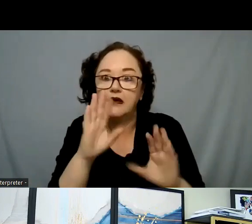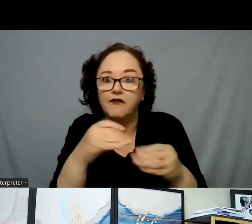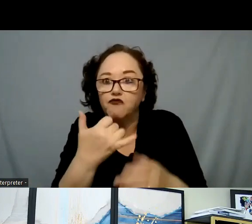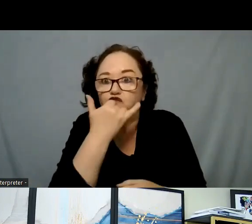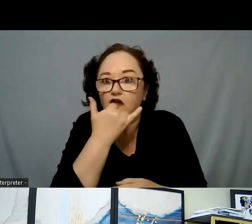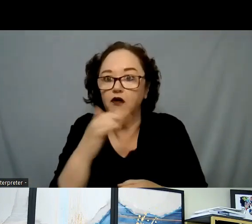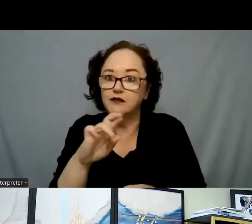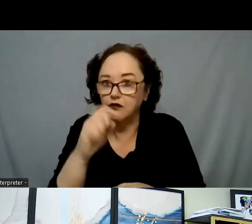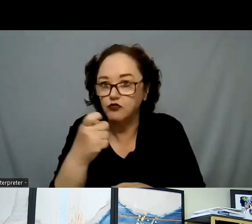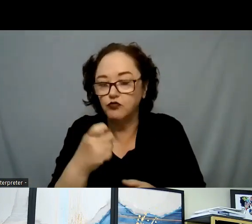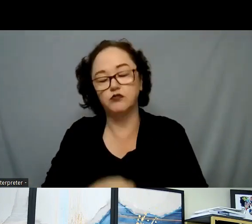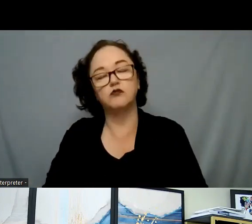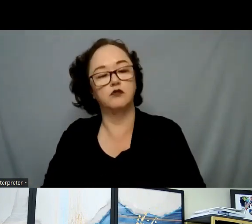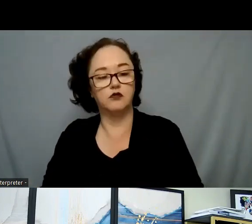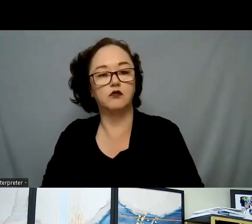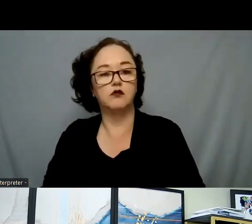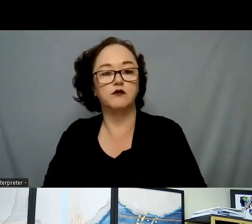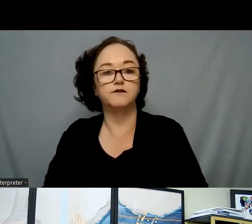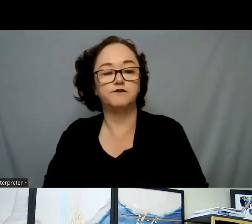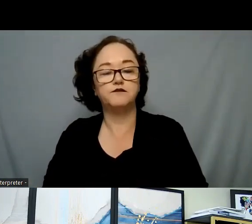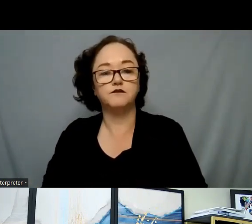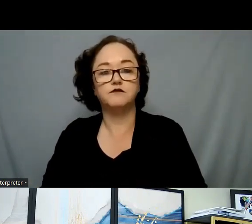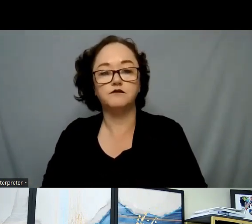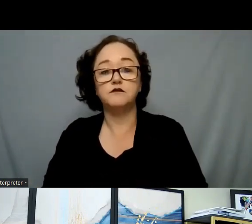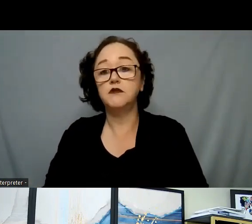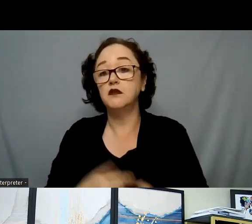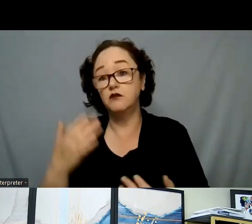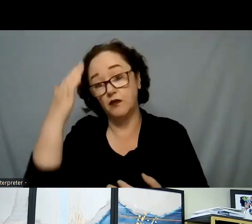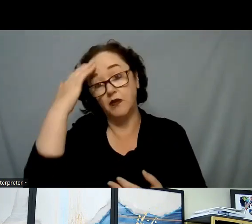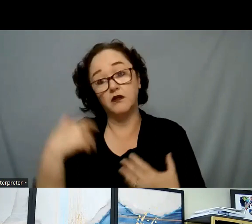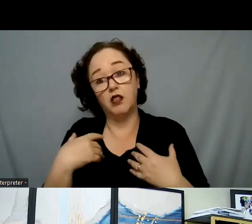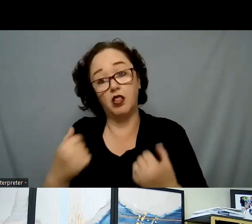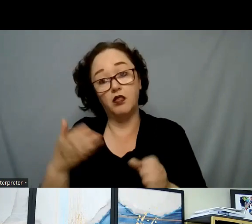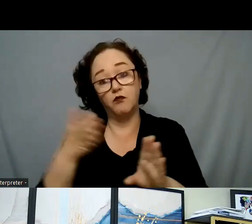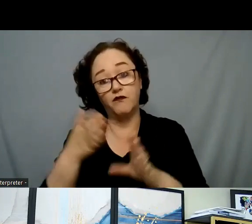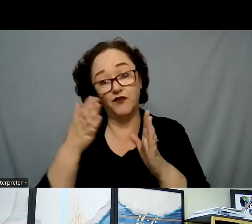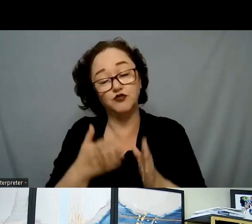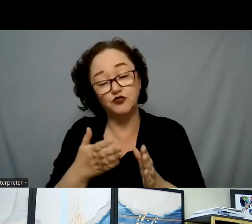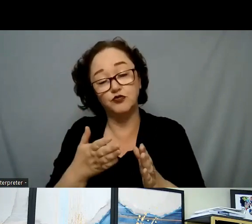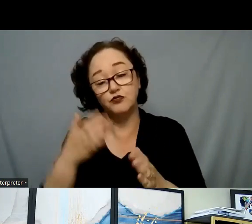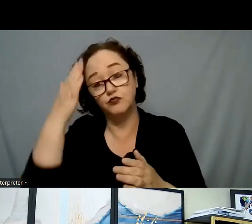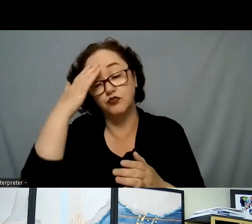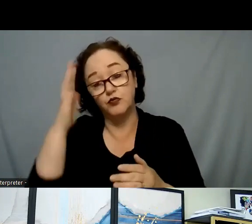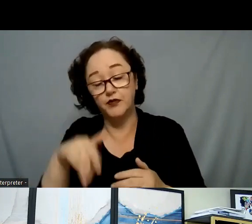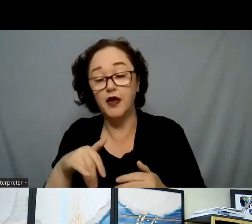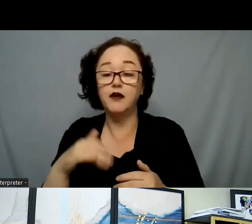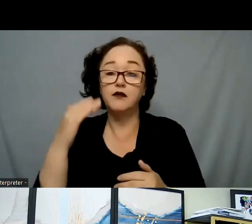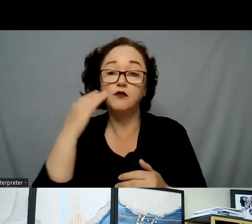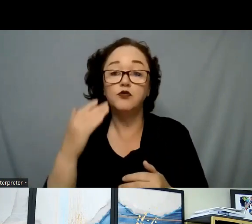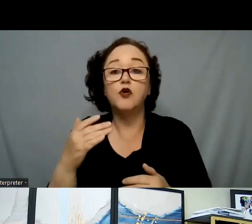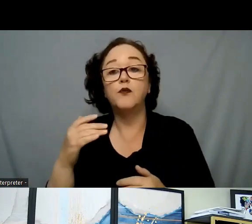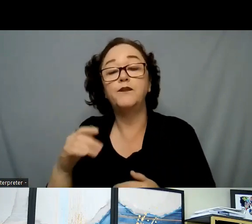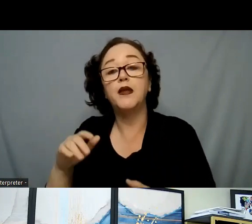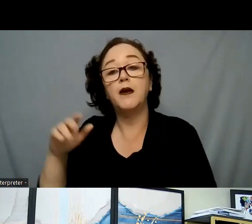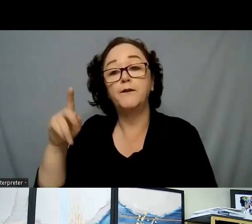suggests, the literature was suggesting to us as mental health professionals, that women of color often were under-diagnosed